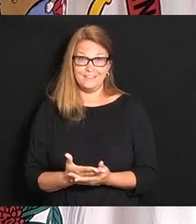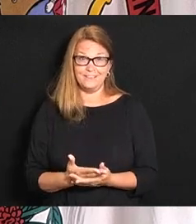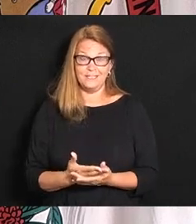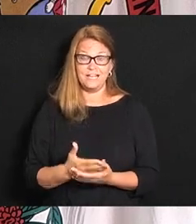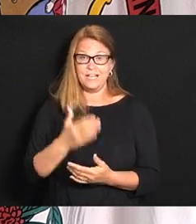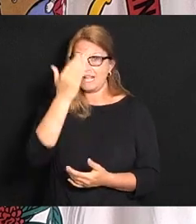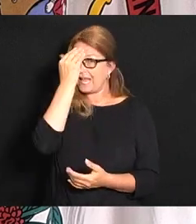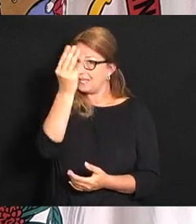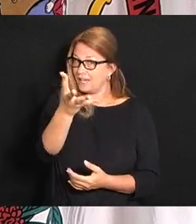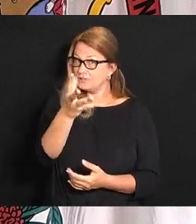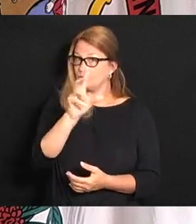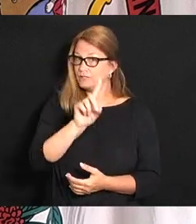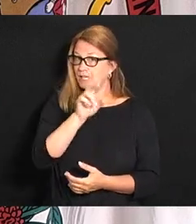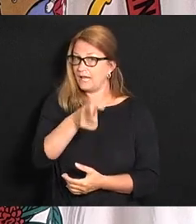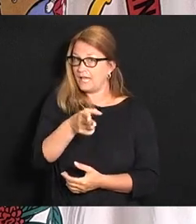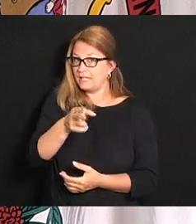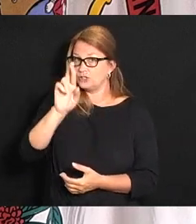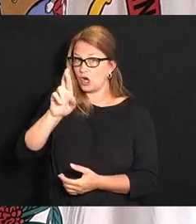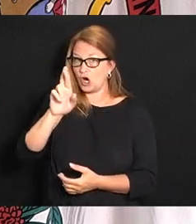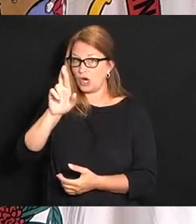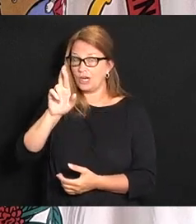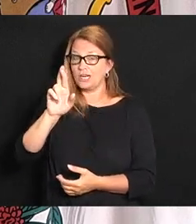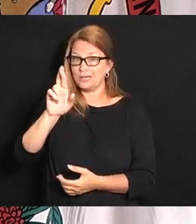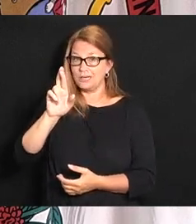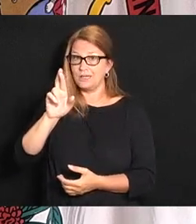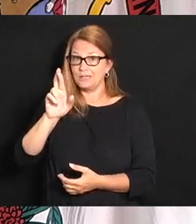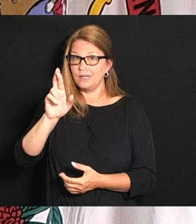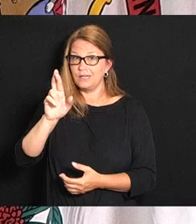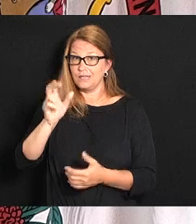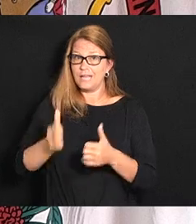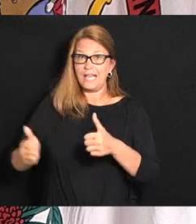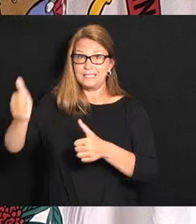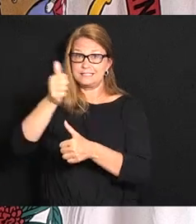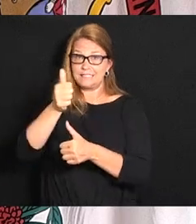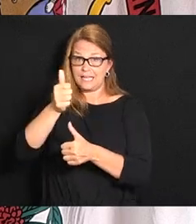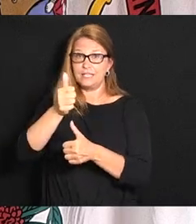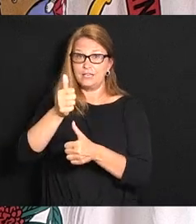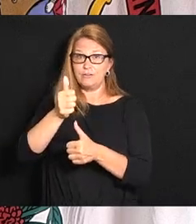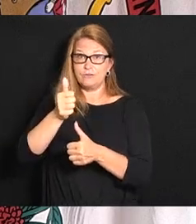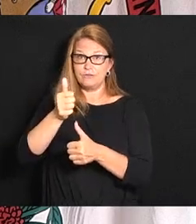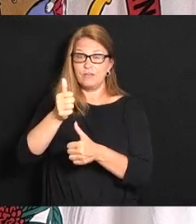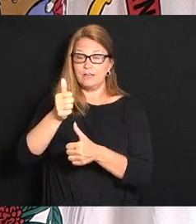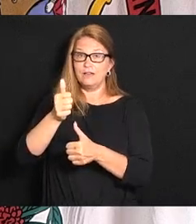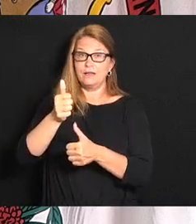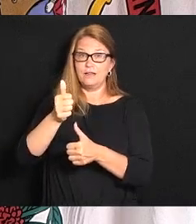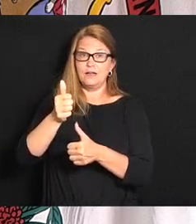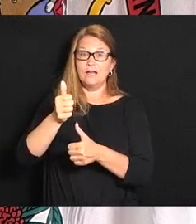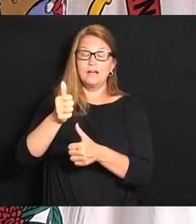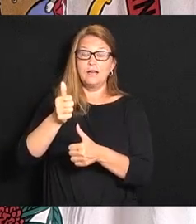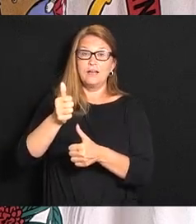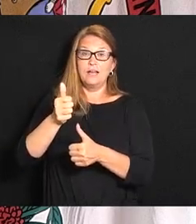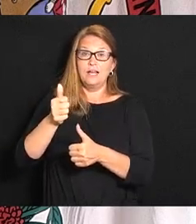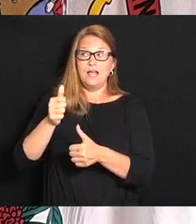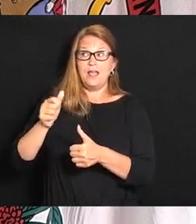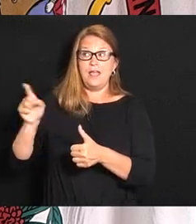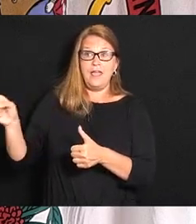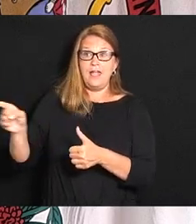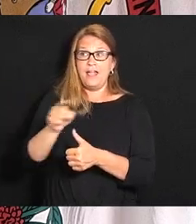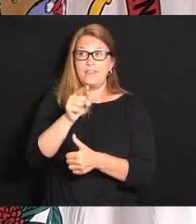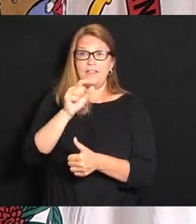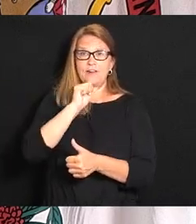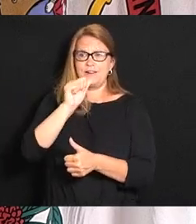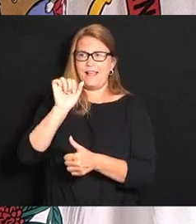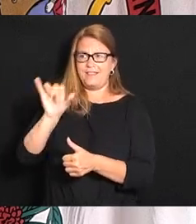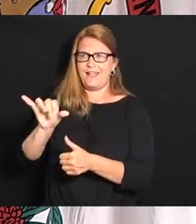DHHR is an executive branch you know function and everything and we're and it didn't get in this situation